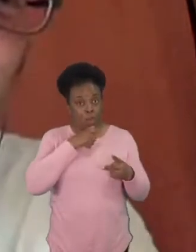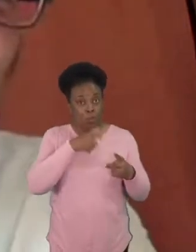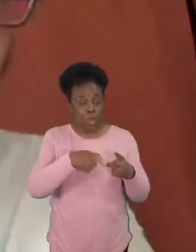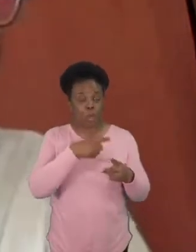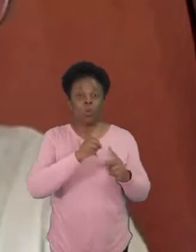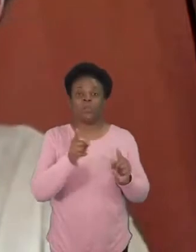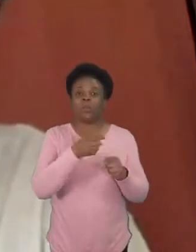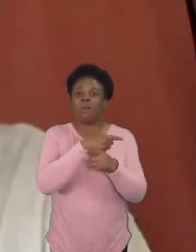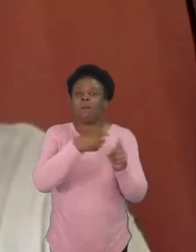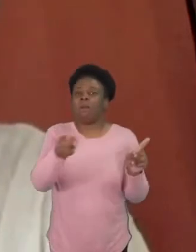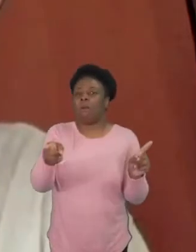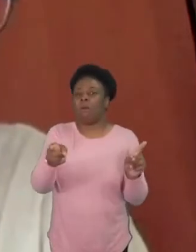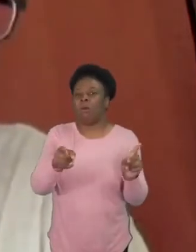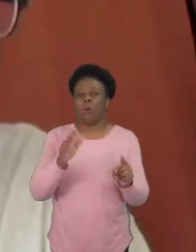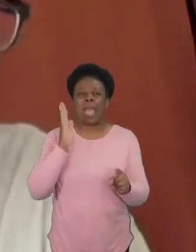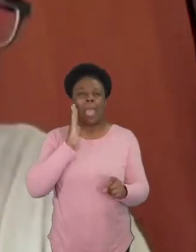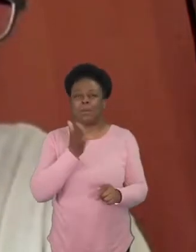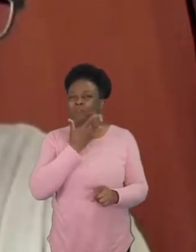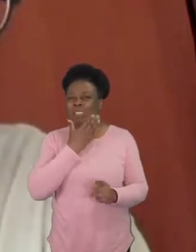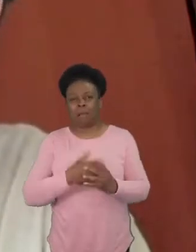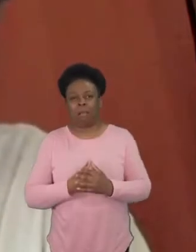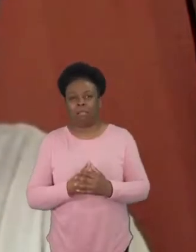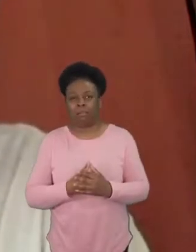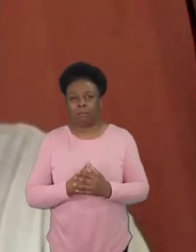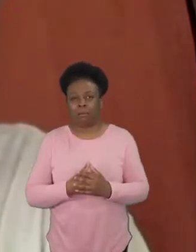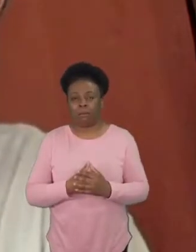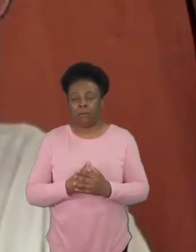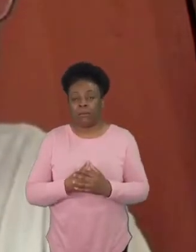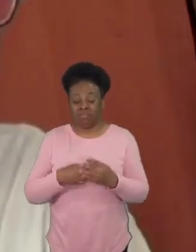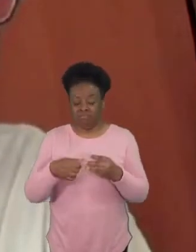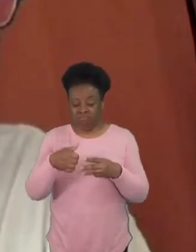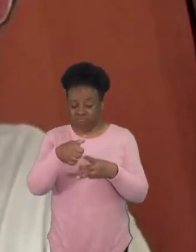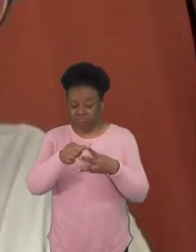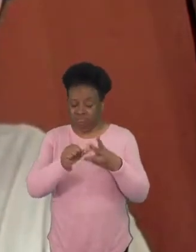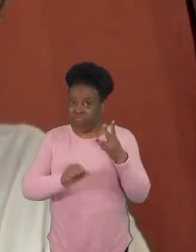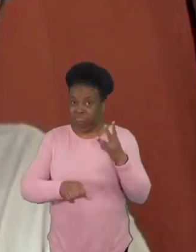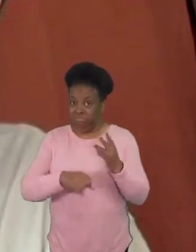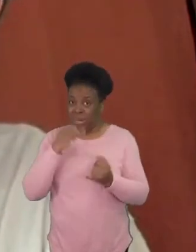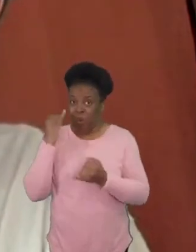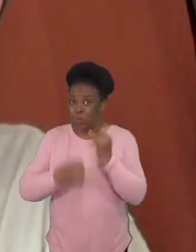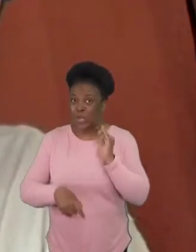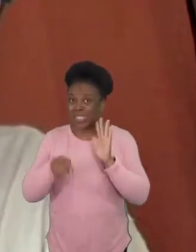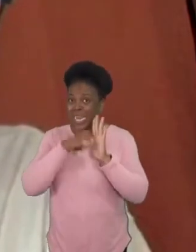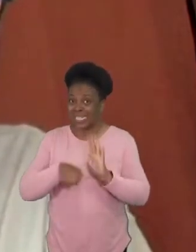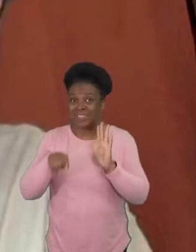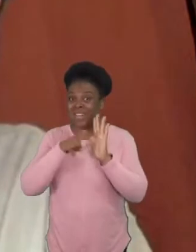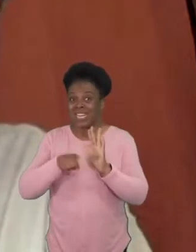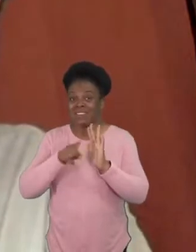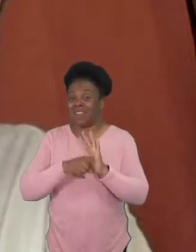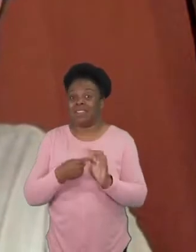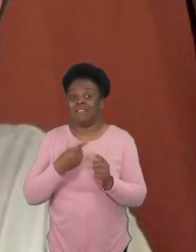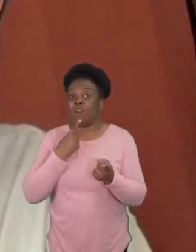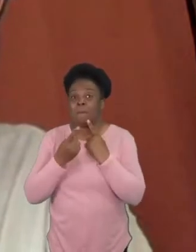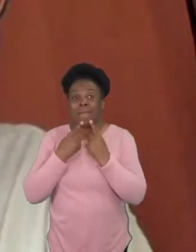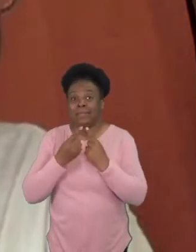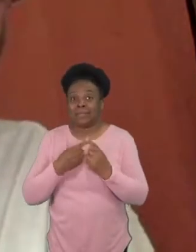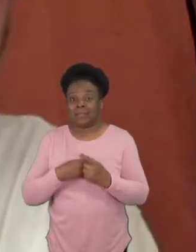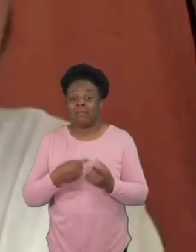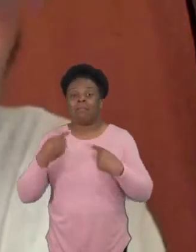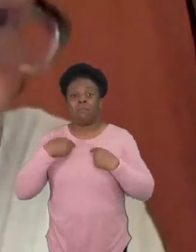you look at the list it doesn't get much better and what struck me also as i read this was